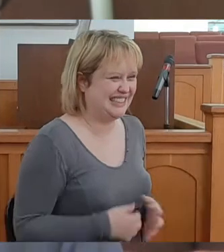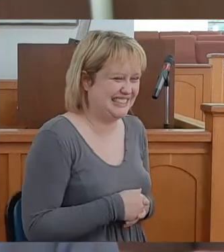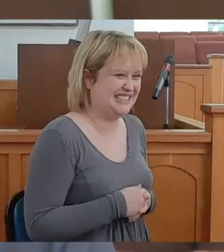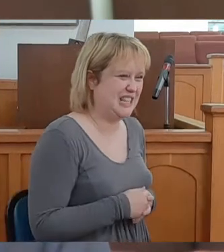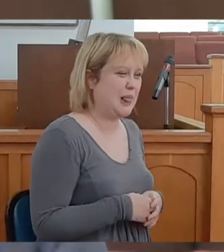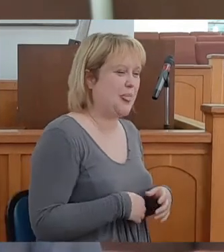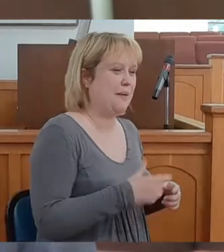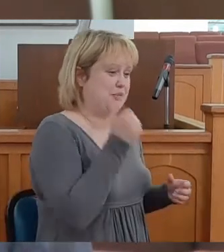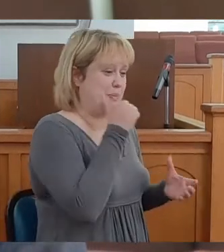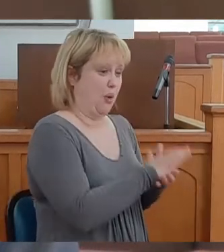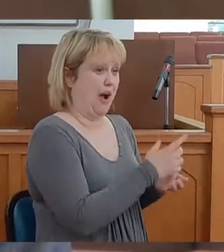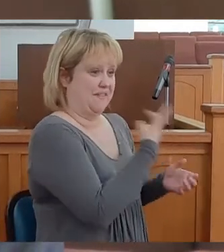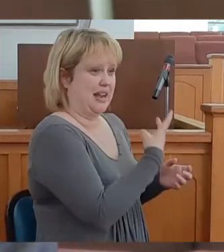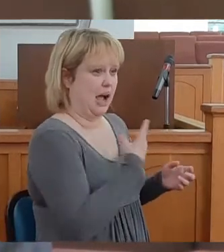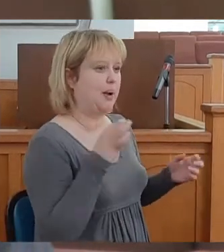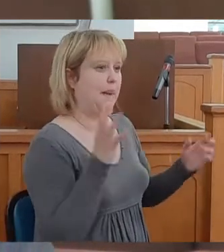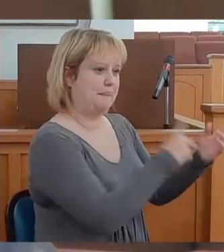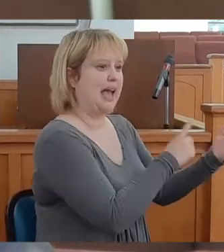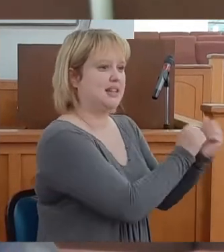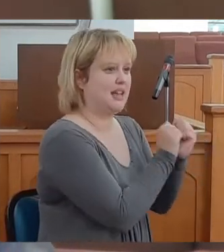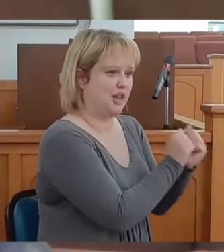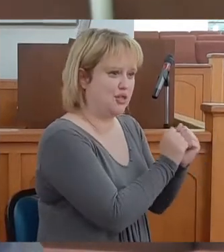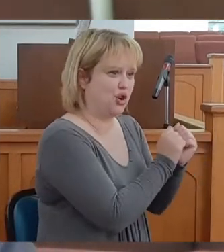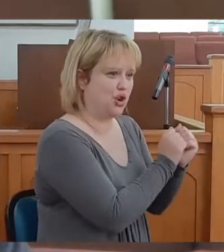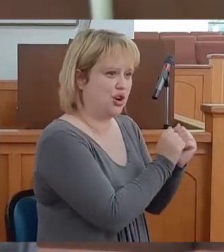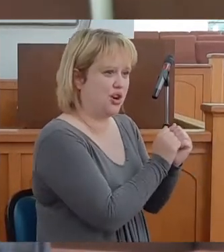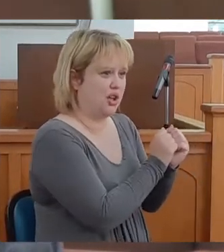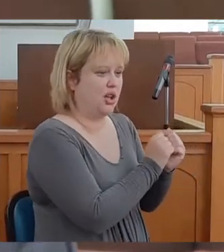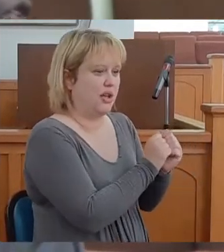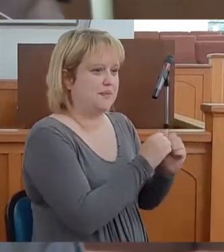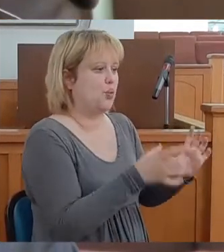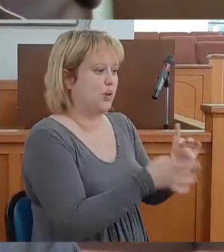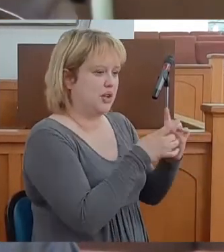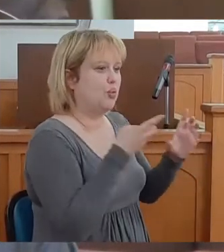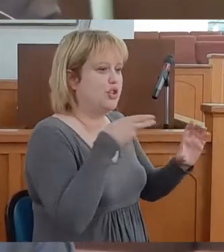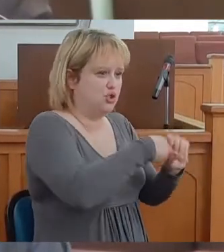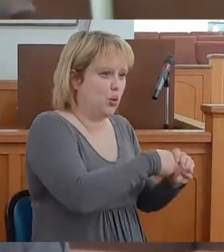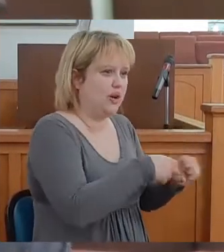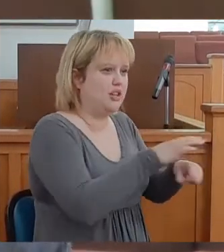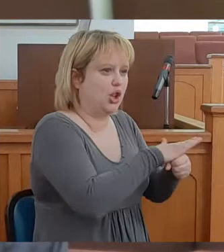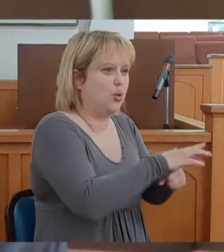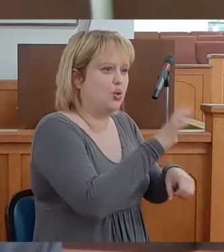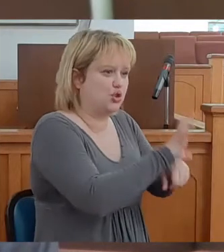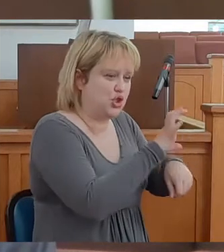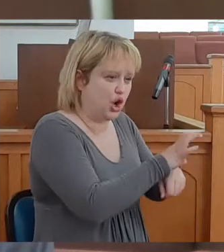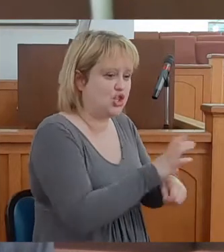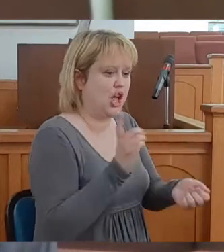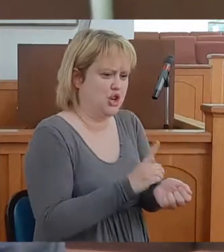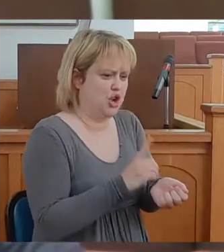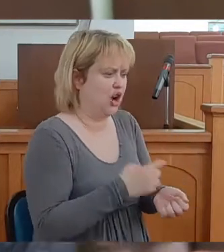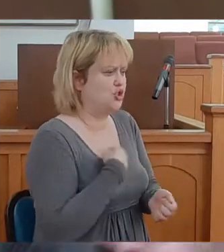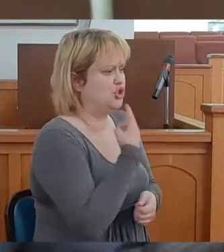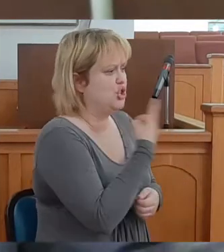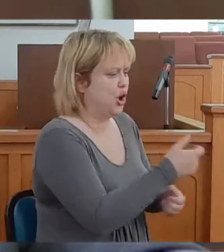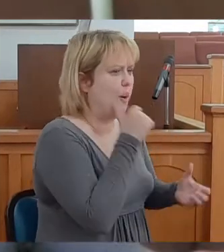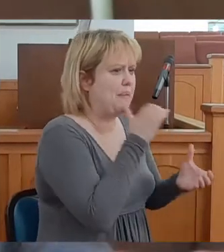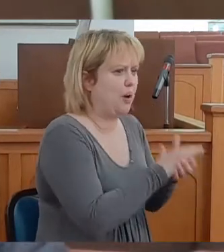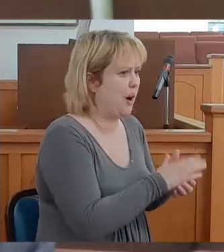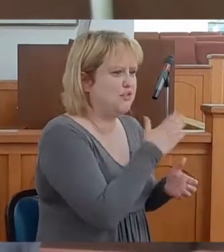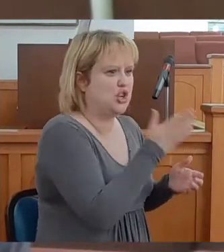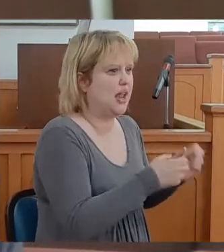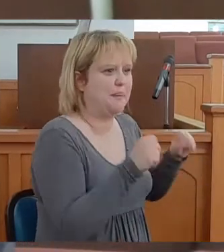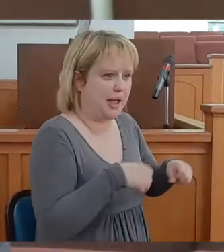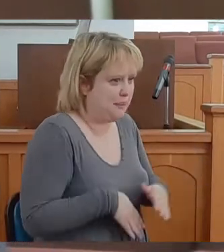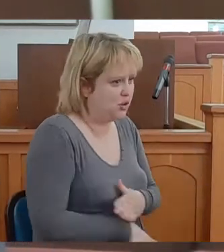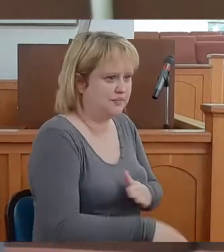My wife and I, we got back together. We joined the local church. Doctors had told my wife she would never be